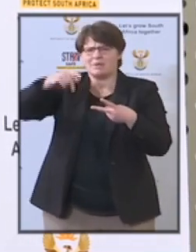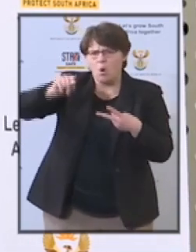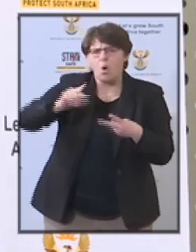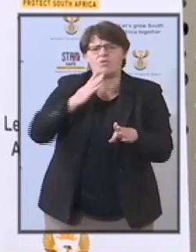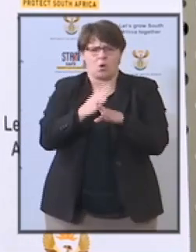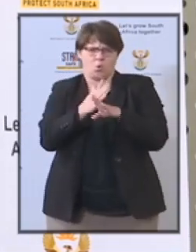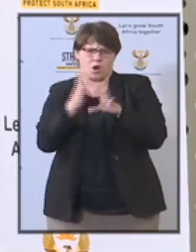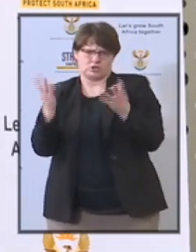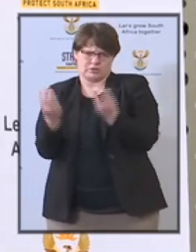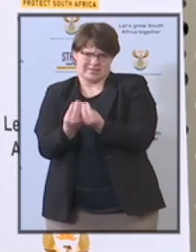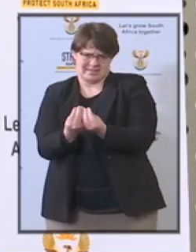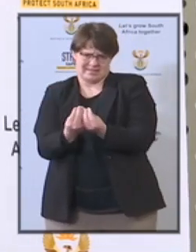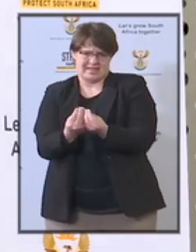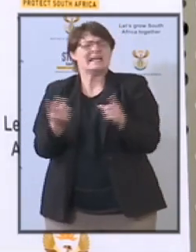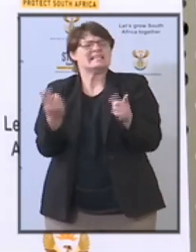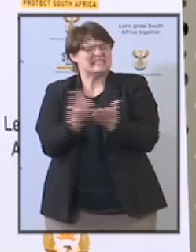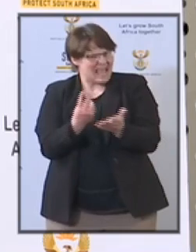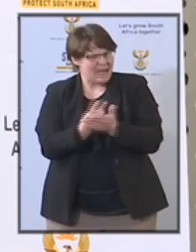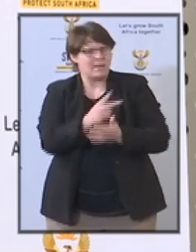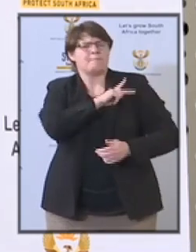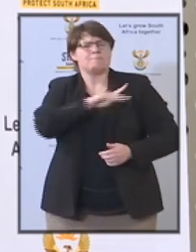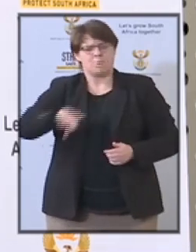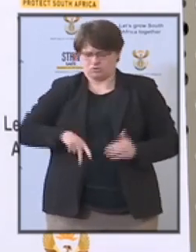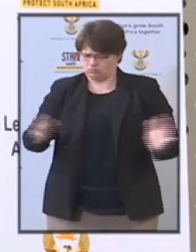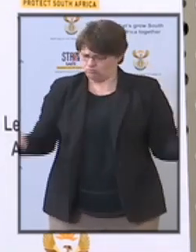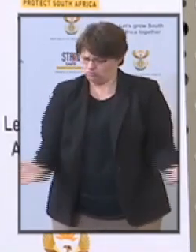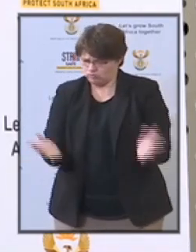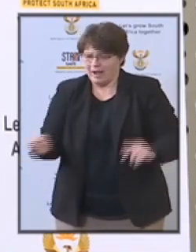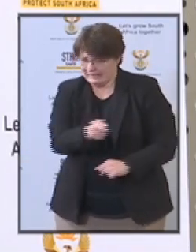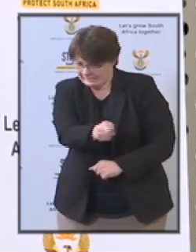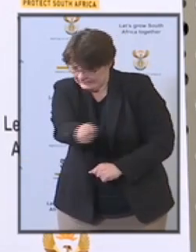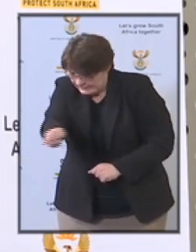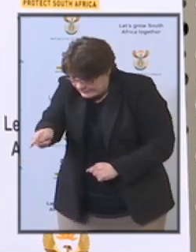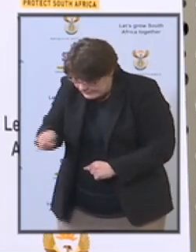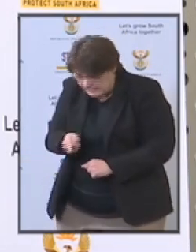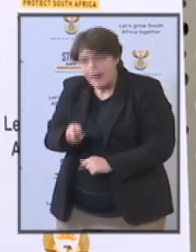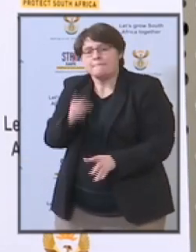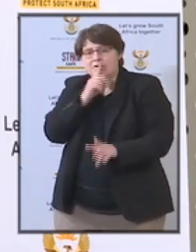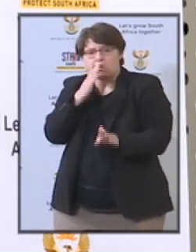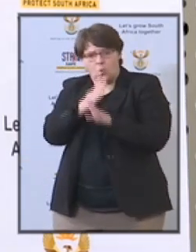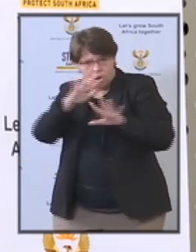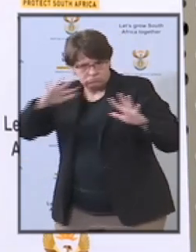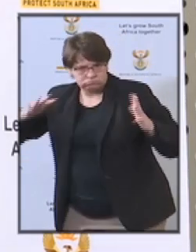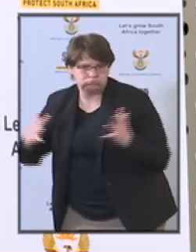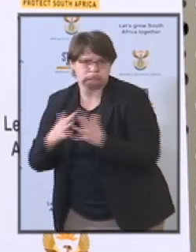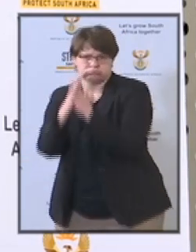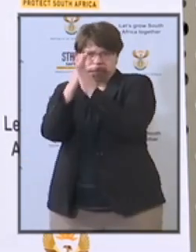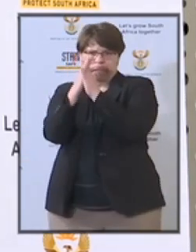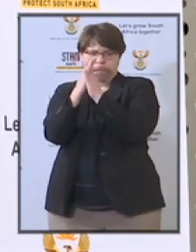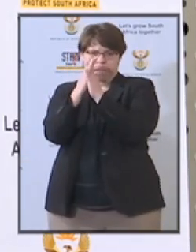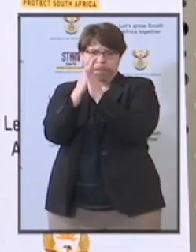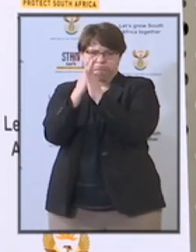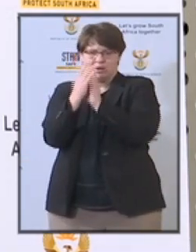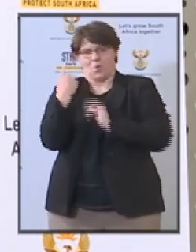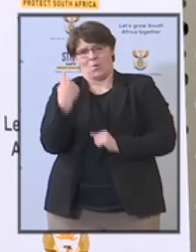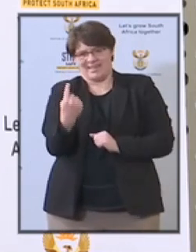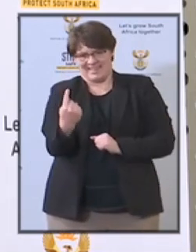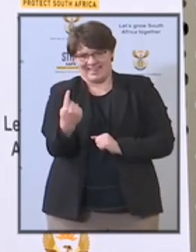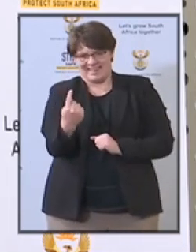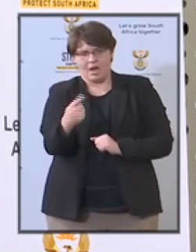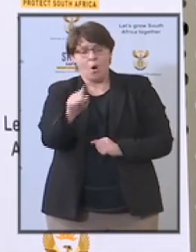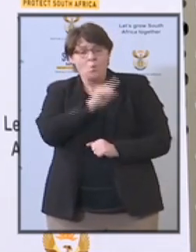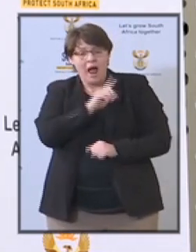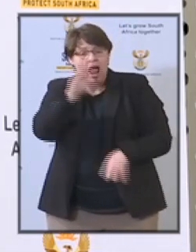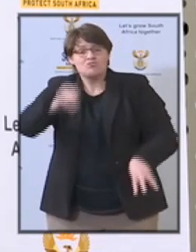and the president also had encouraged them to work in unison and in a unit because corruption is a